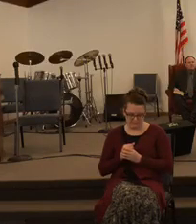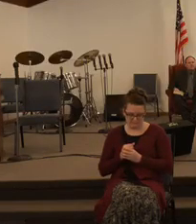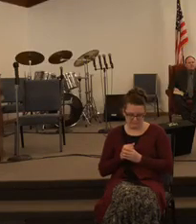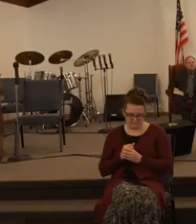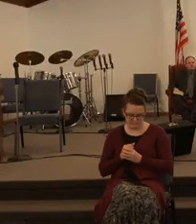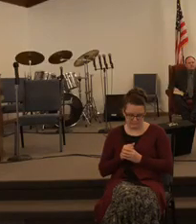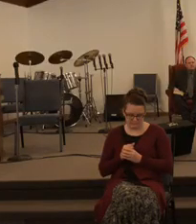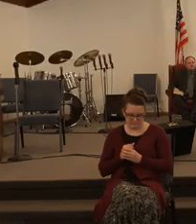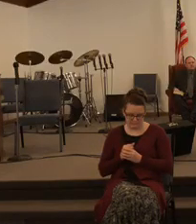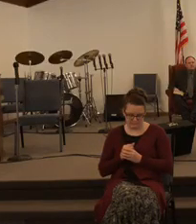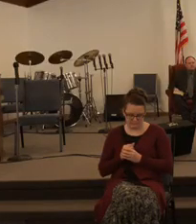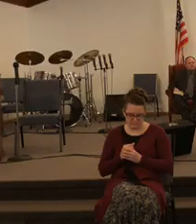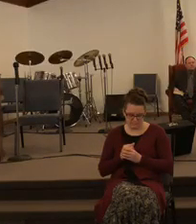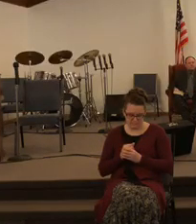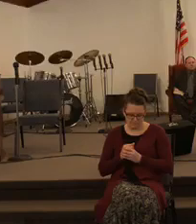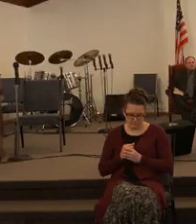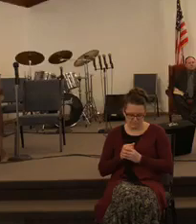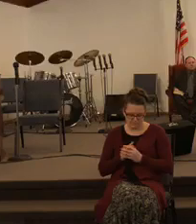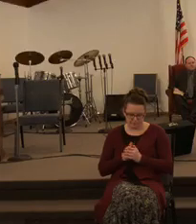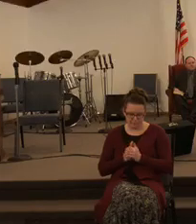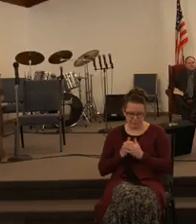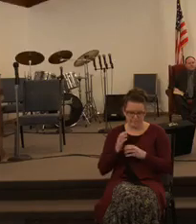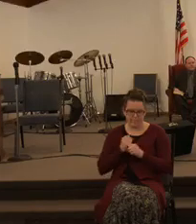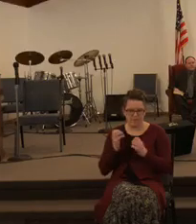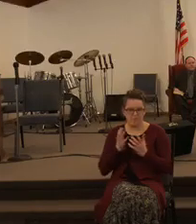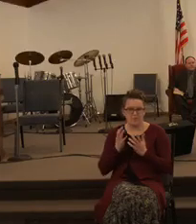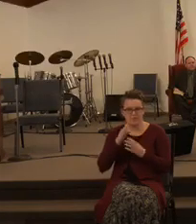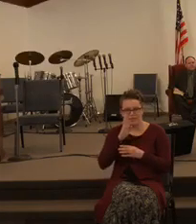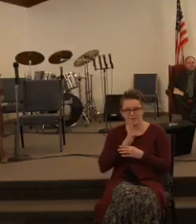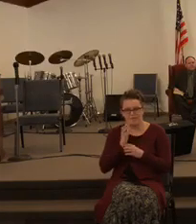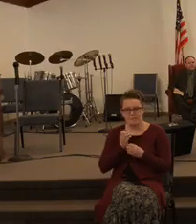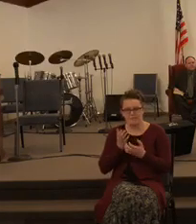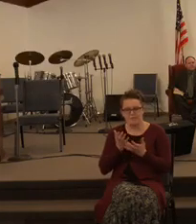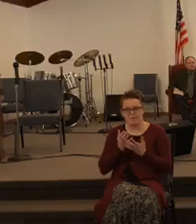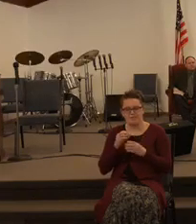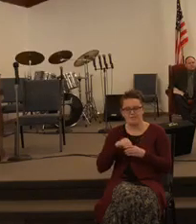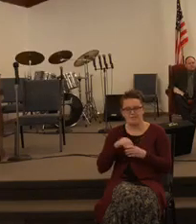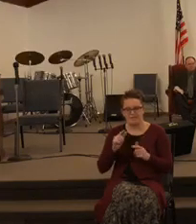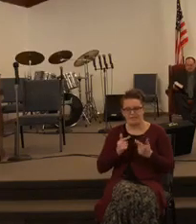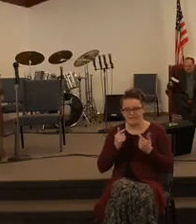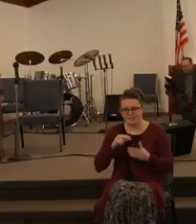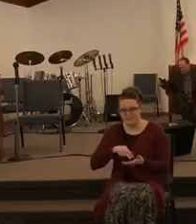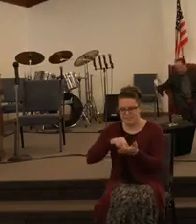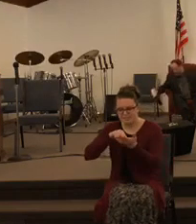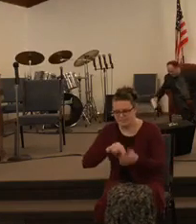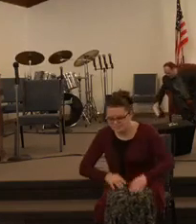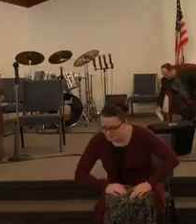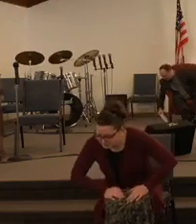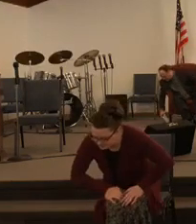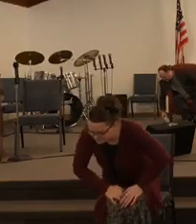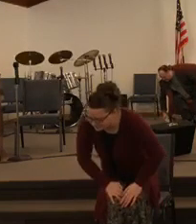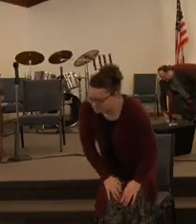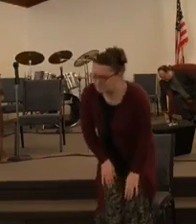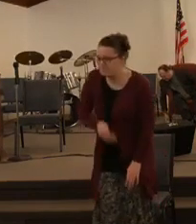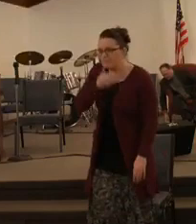the things that God wants you to accomplish in life then ask us to stand here tonight as we